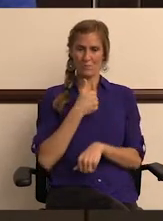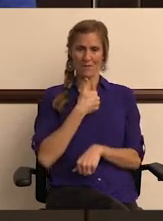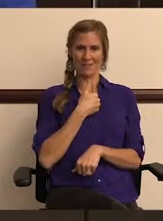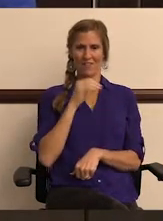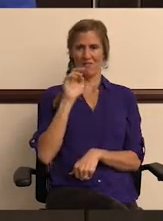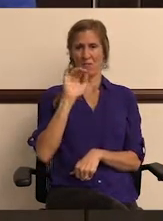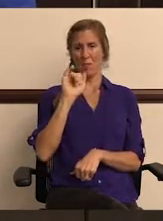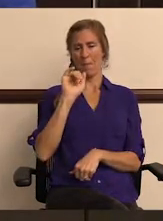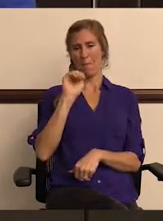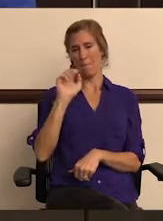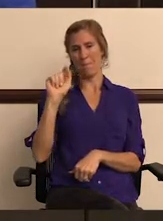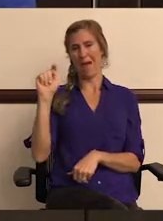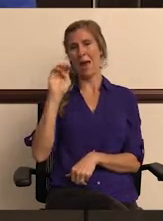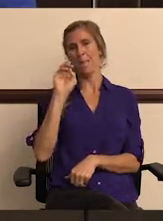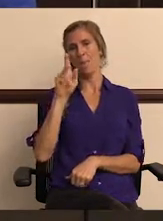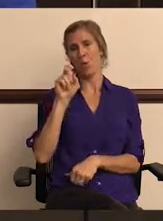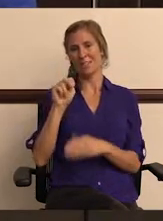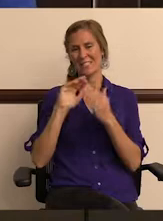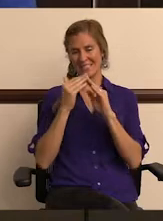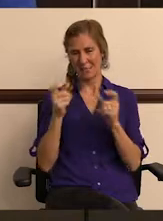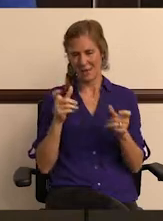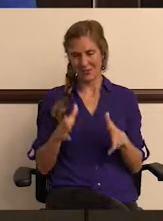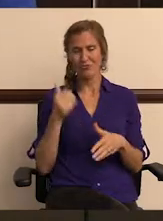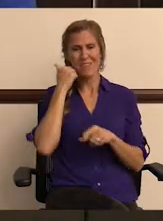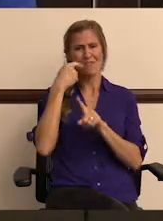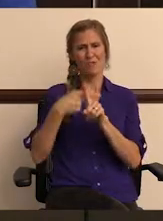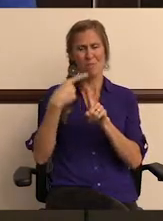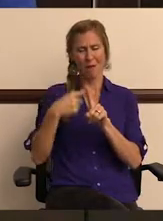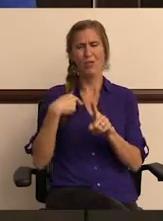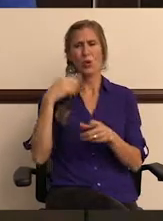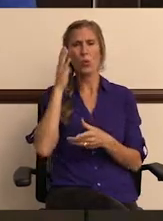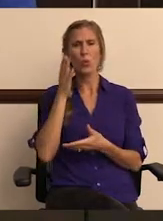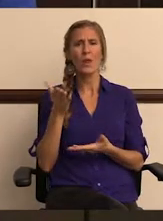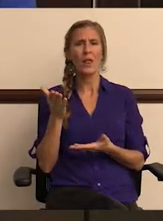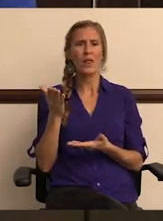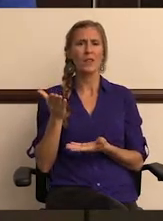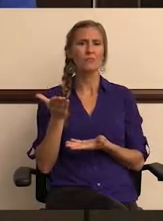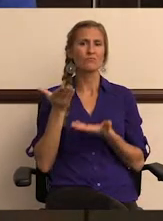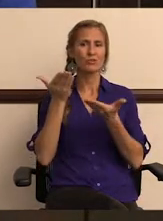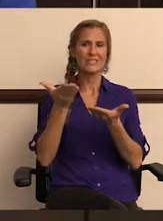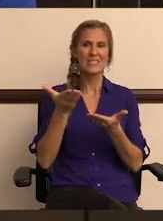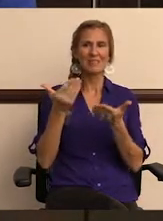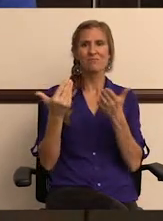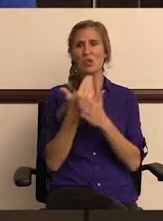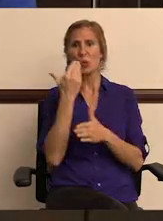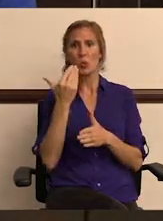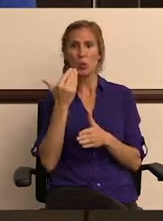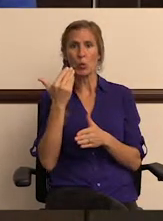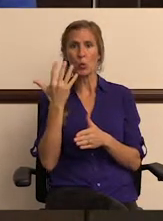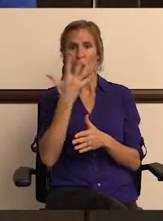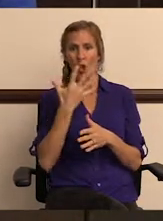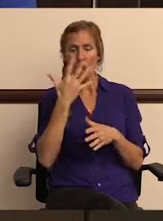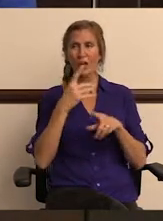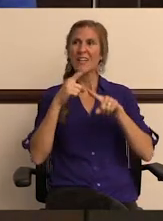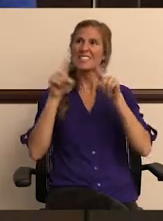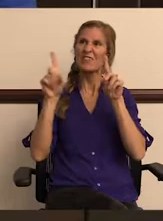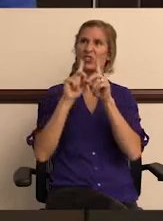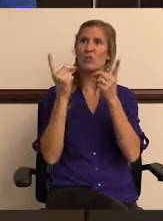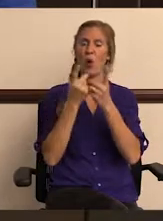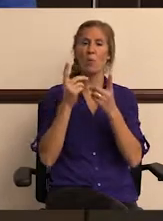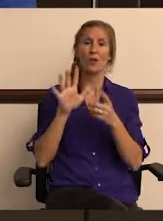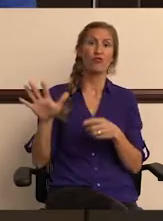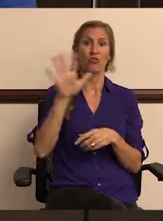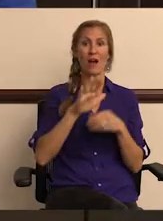Of course, myself, Matt Morton, city manager, and every month we're going to present a new look at a different